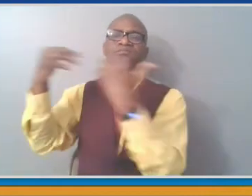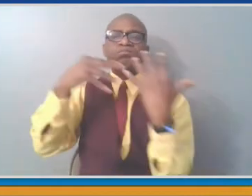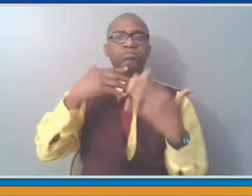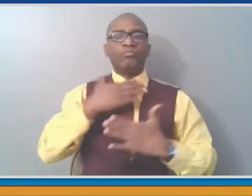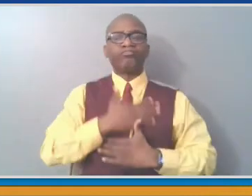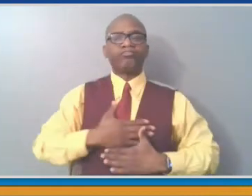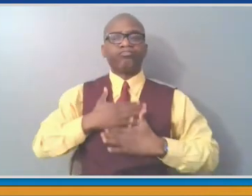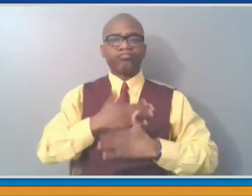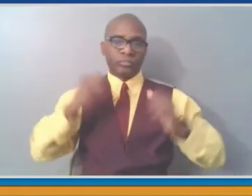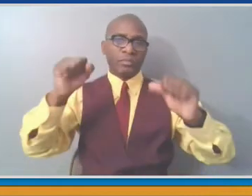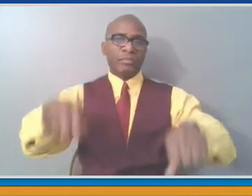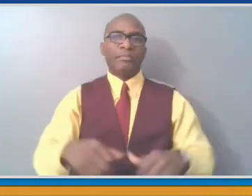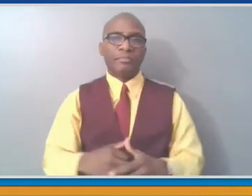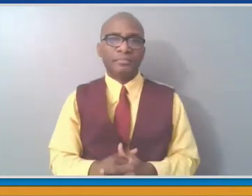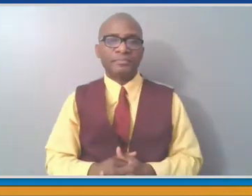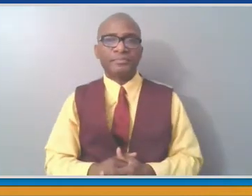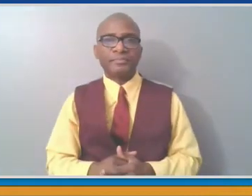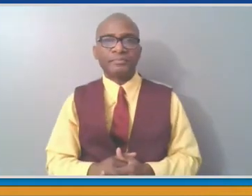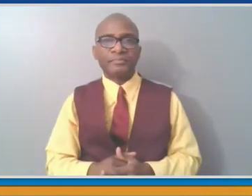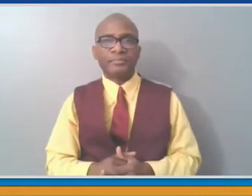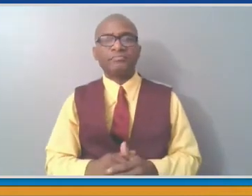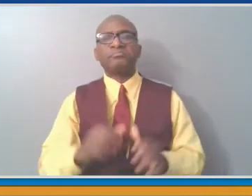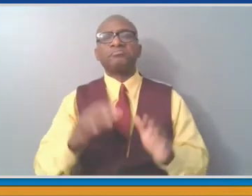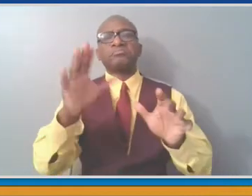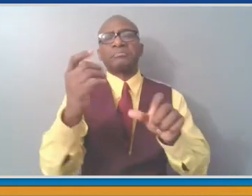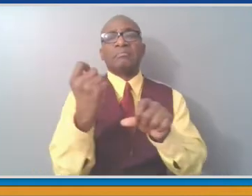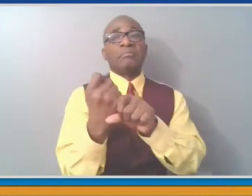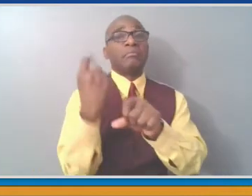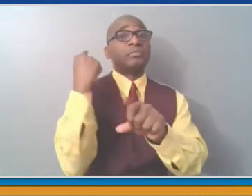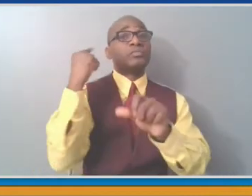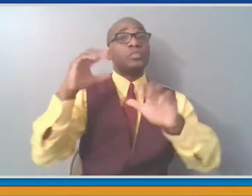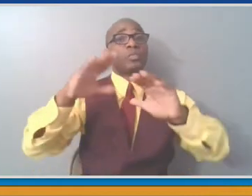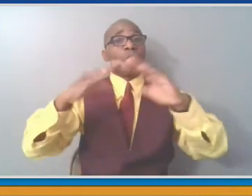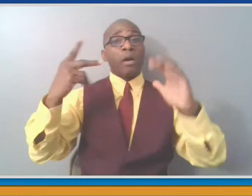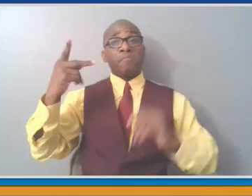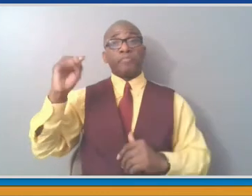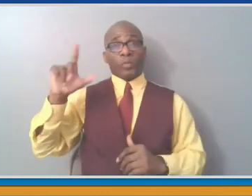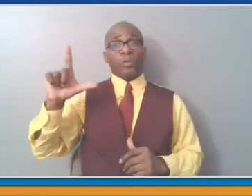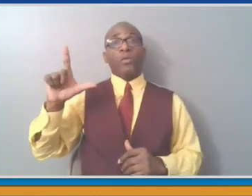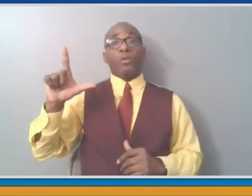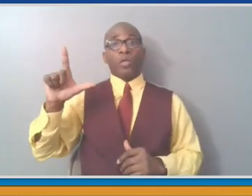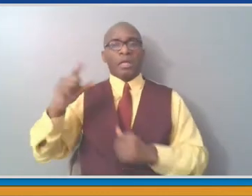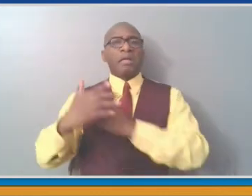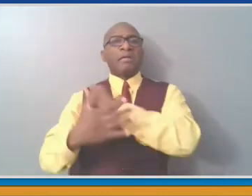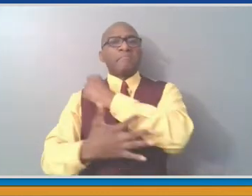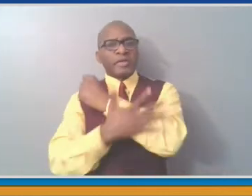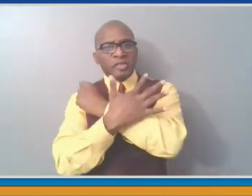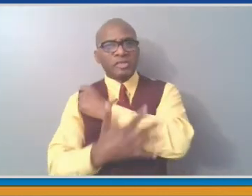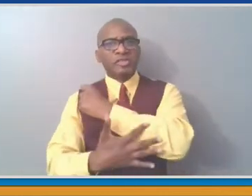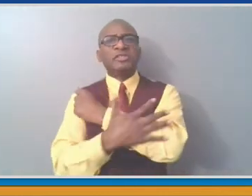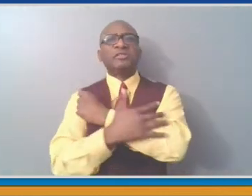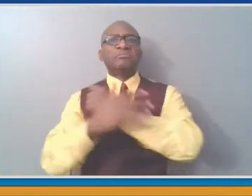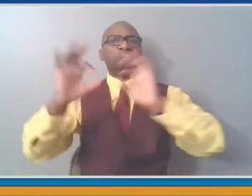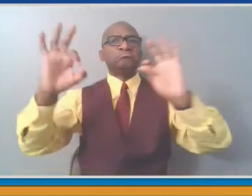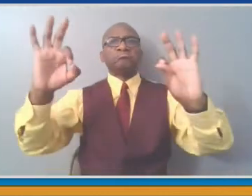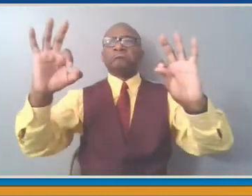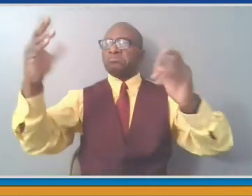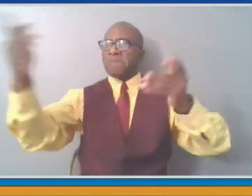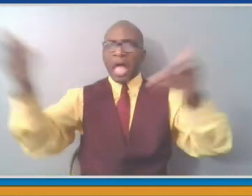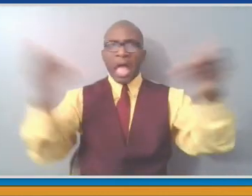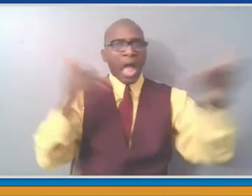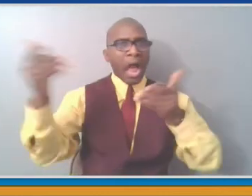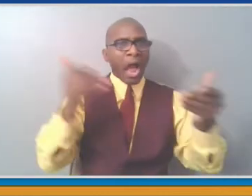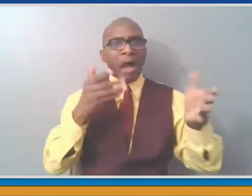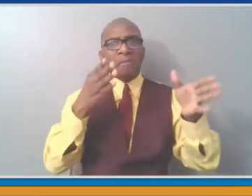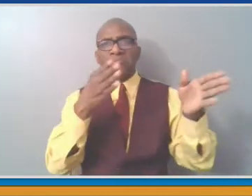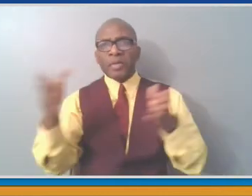opened the pools and the beaches, we were able to rise to the occasion and accomplish that. I compliment the parks department for that. They did yeoman's work. So we're going